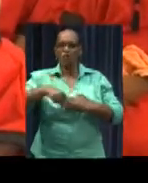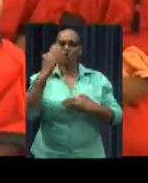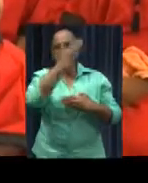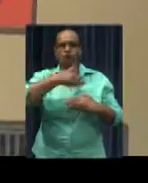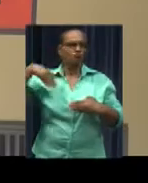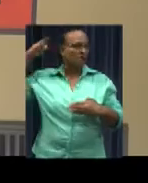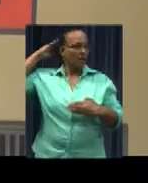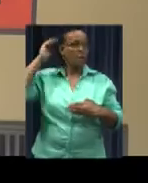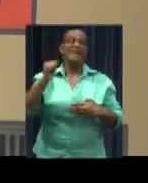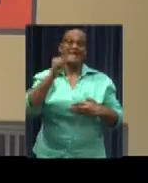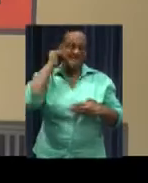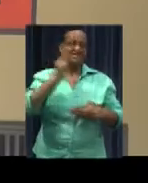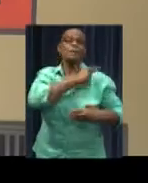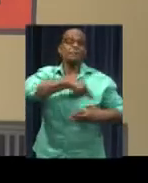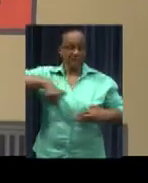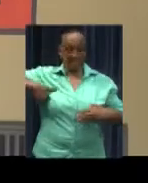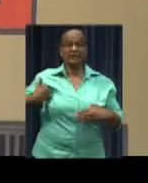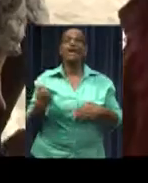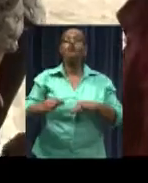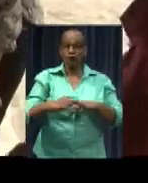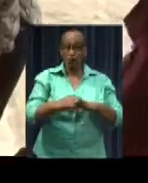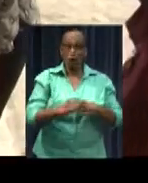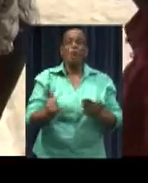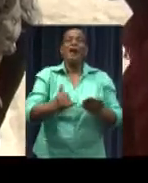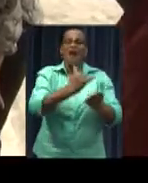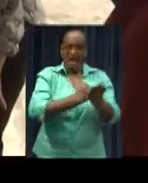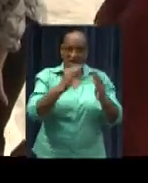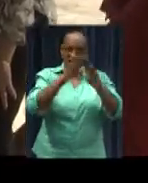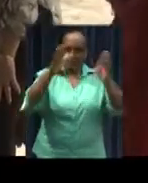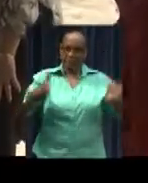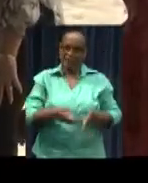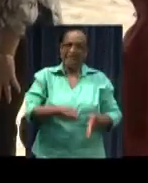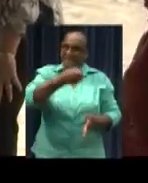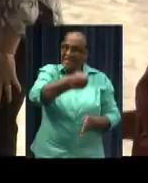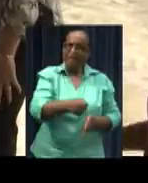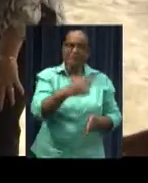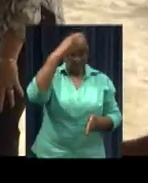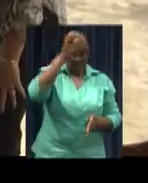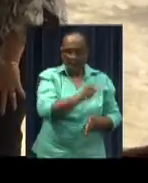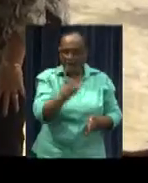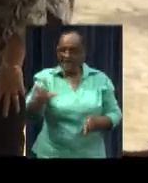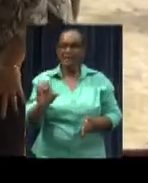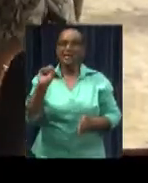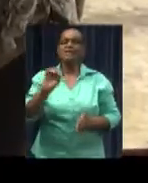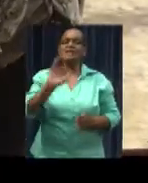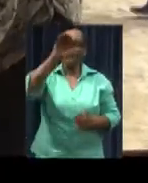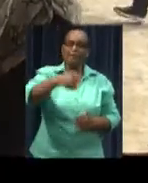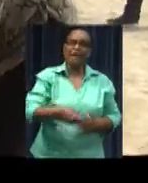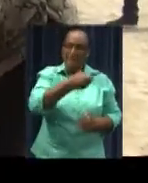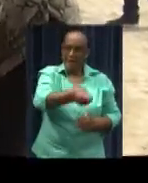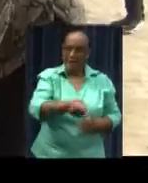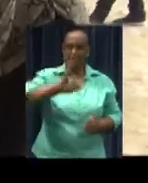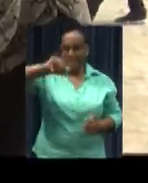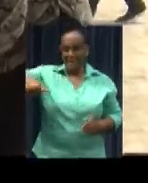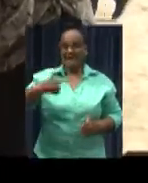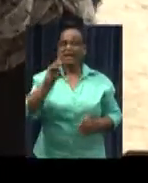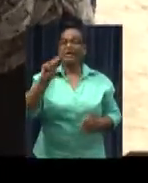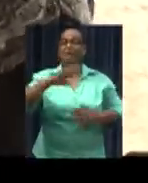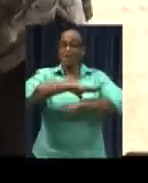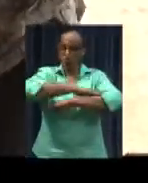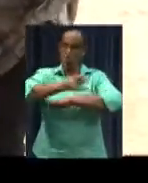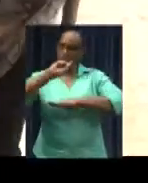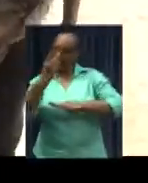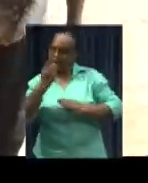First Lady this week. Yesterday, the First Lady handed over the latest school kits to pupils from three schools in the Saramaka district.